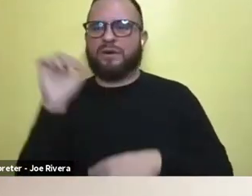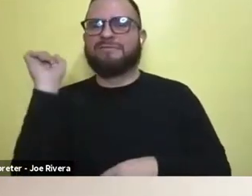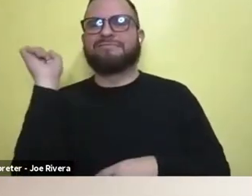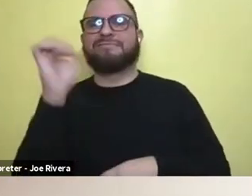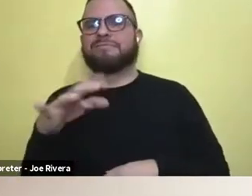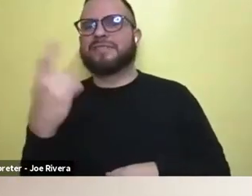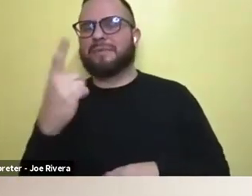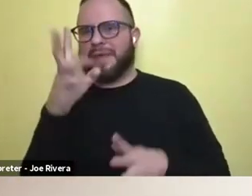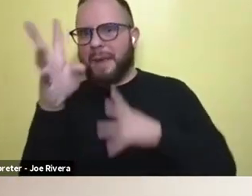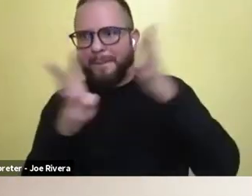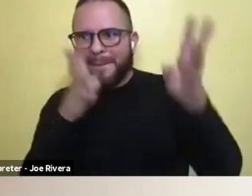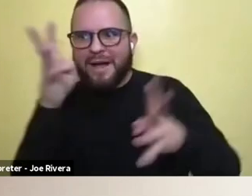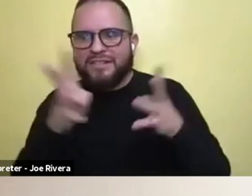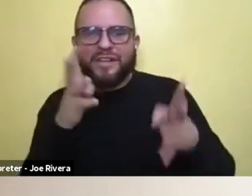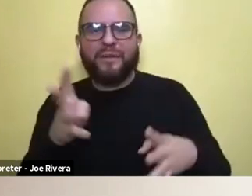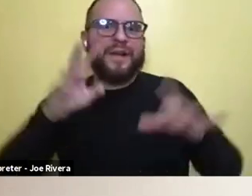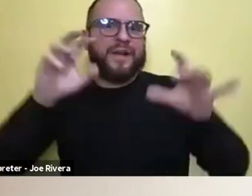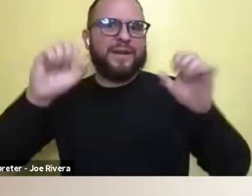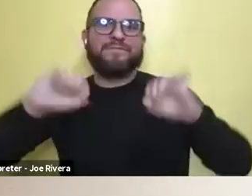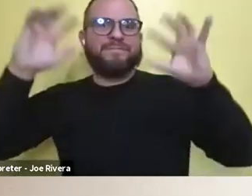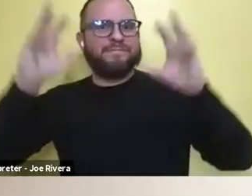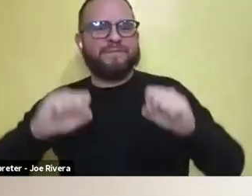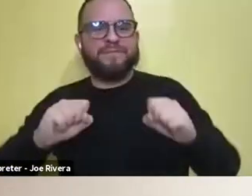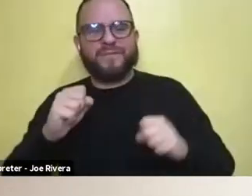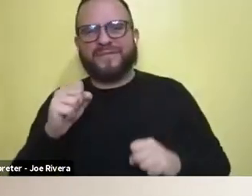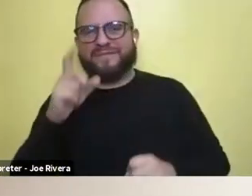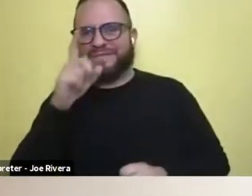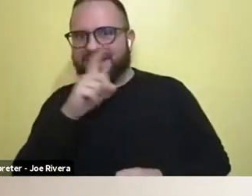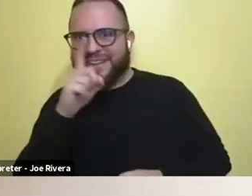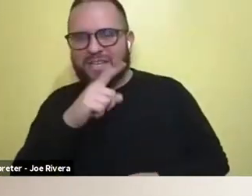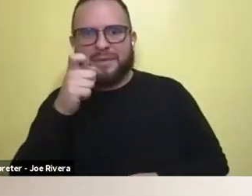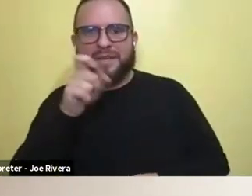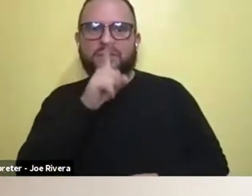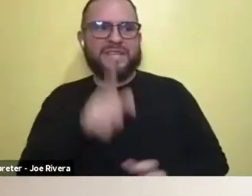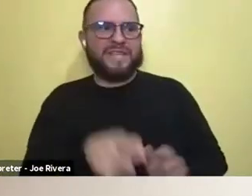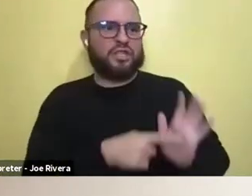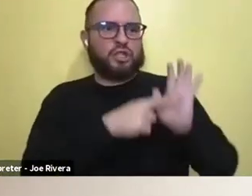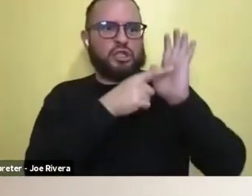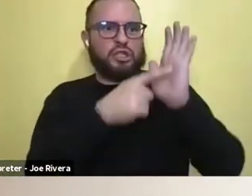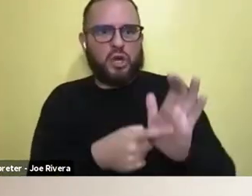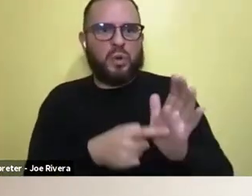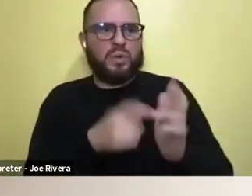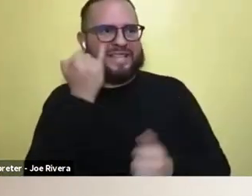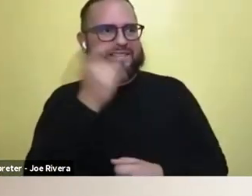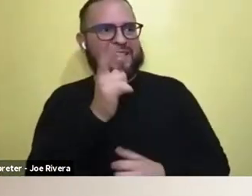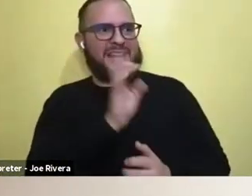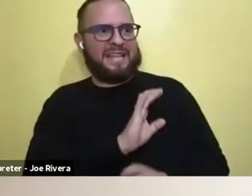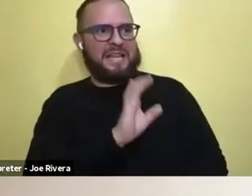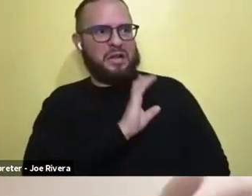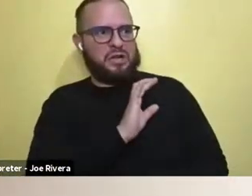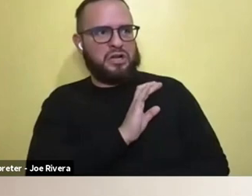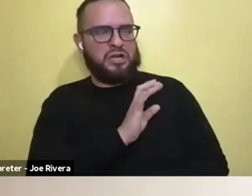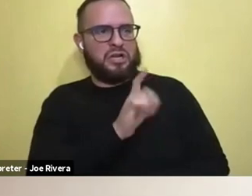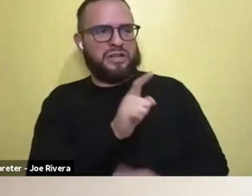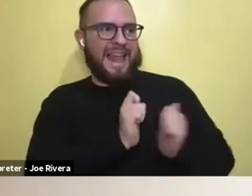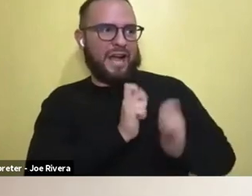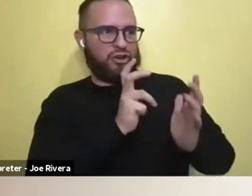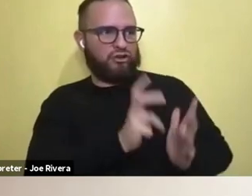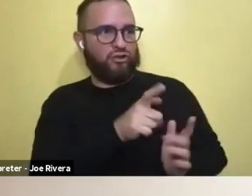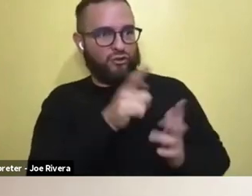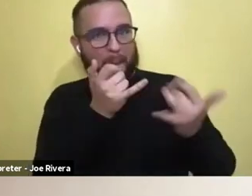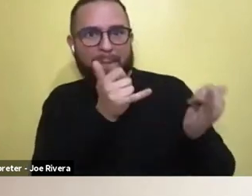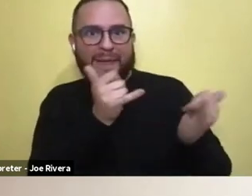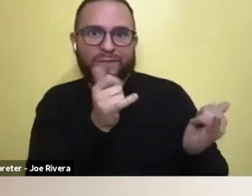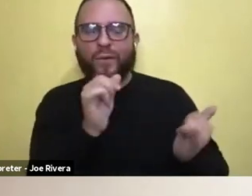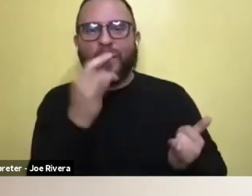fantastical because it, it very quickly shows just how playful that actor is going to be and also how imaginative